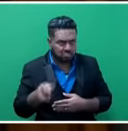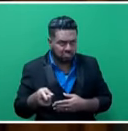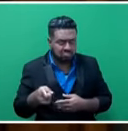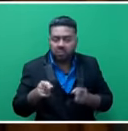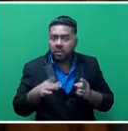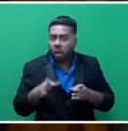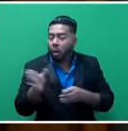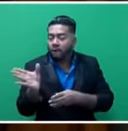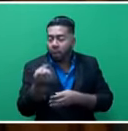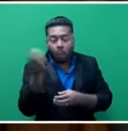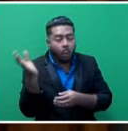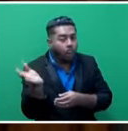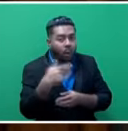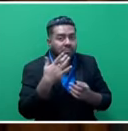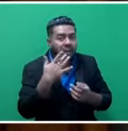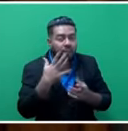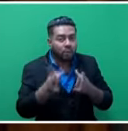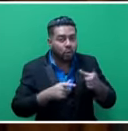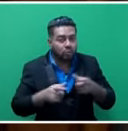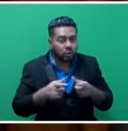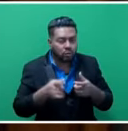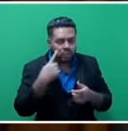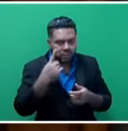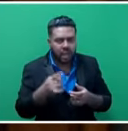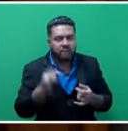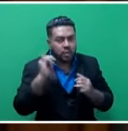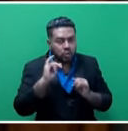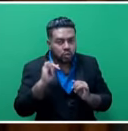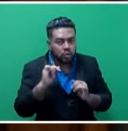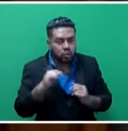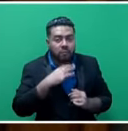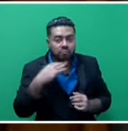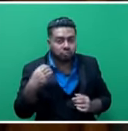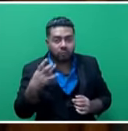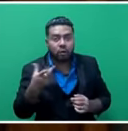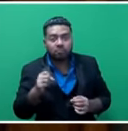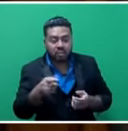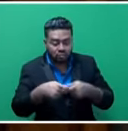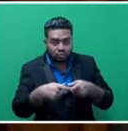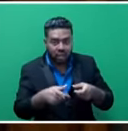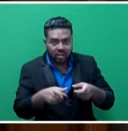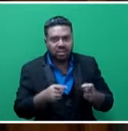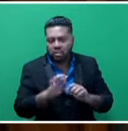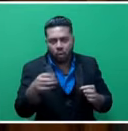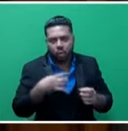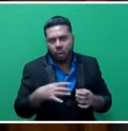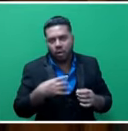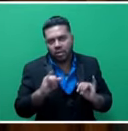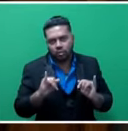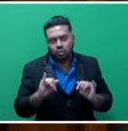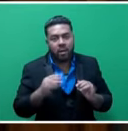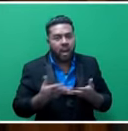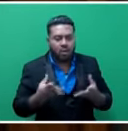that controls put in, the issue of unpresented checks is no more of an issue for the ministry. Mr. Speaker said there